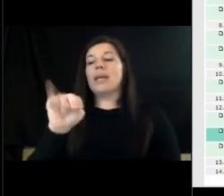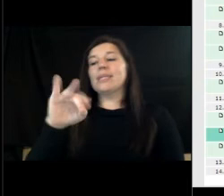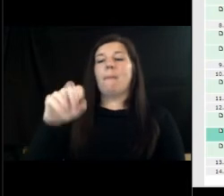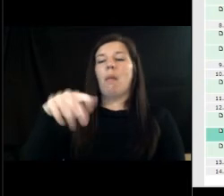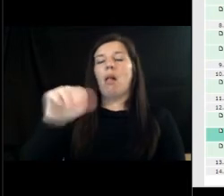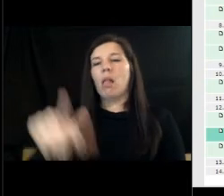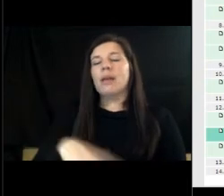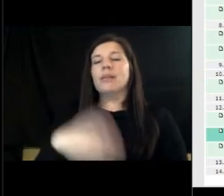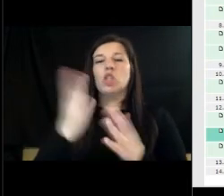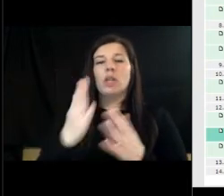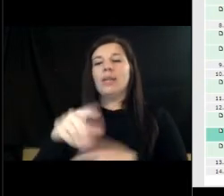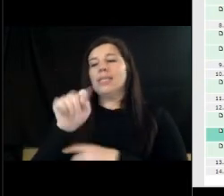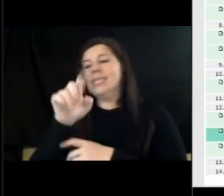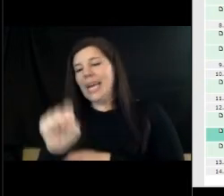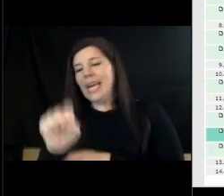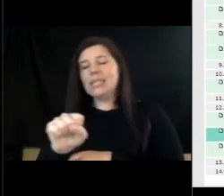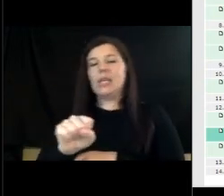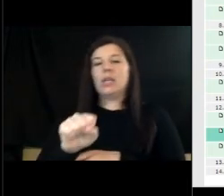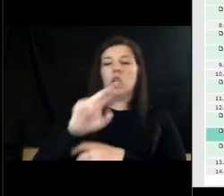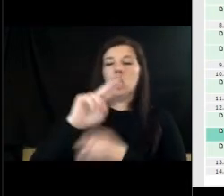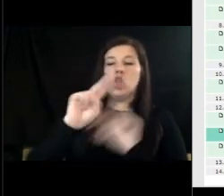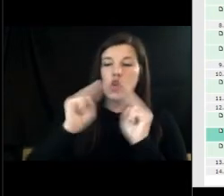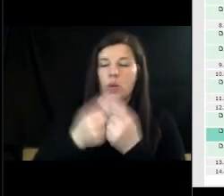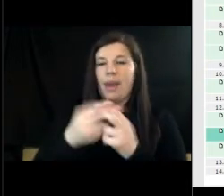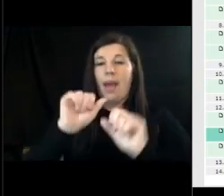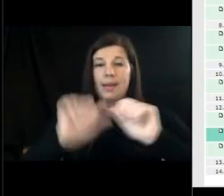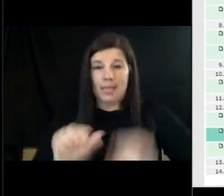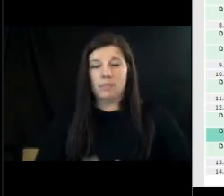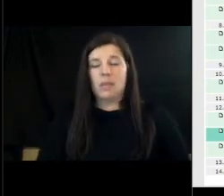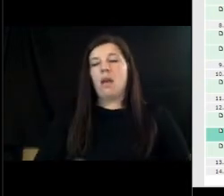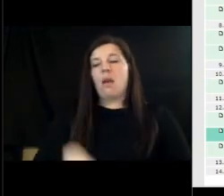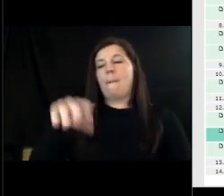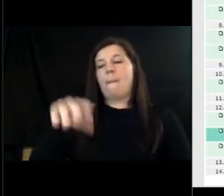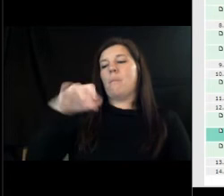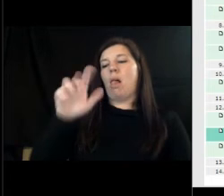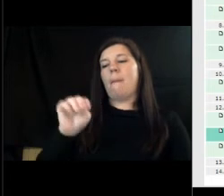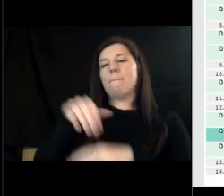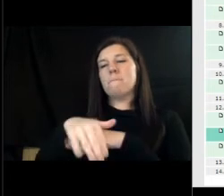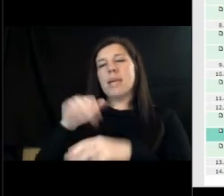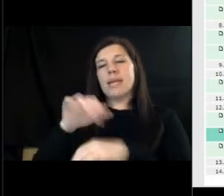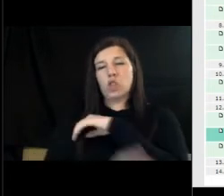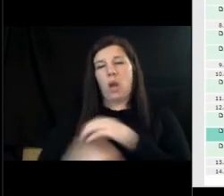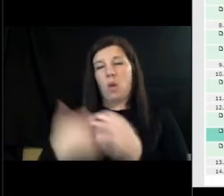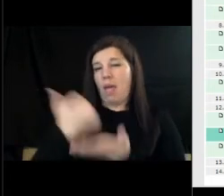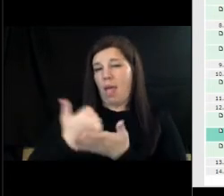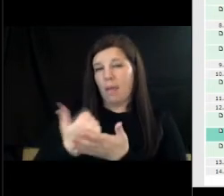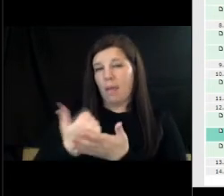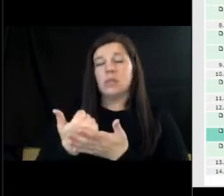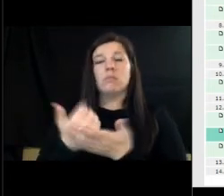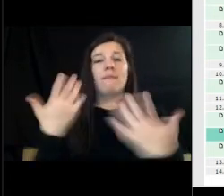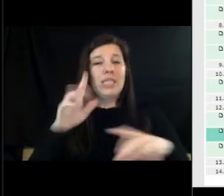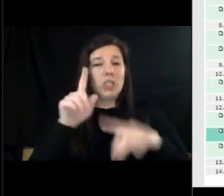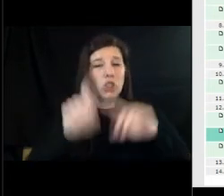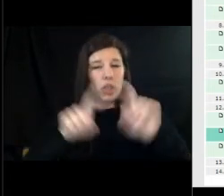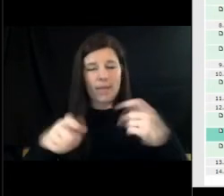taxing unit assessment and palm beach county helped do that assessment there was surveys done and there's a